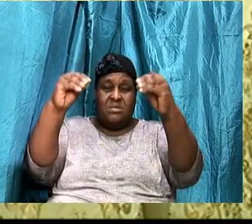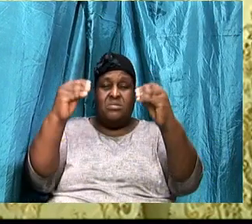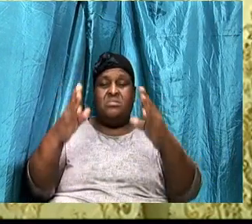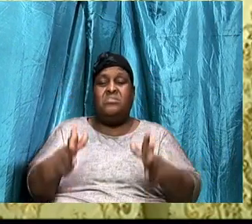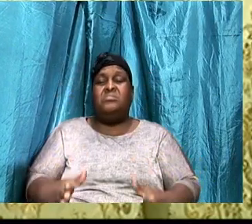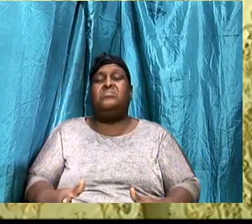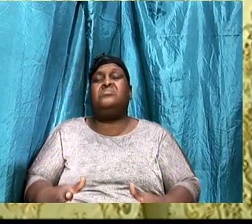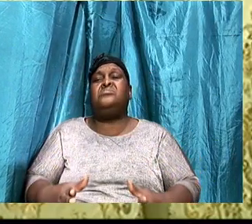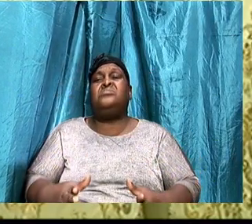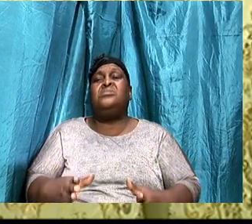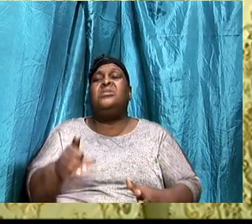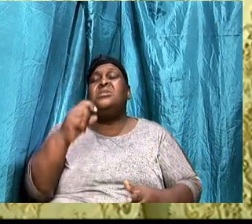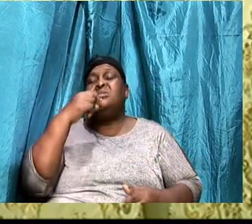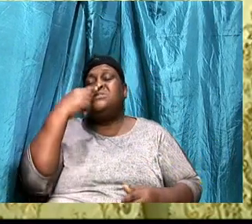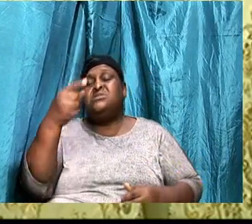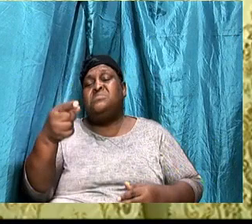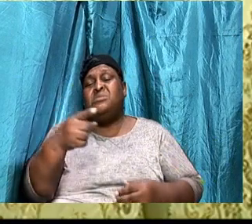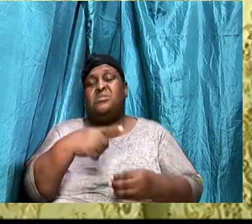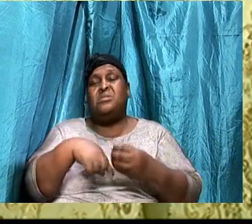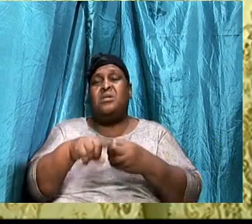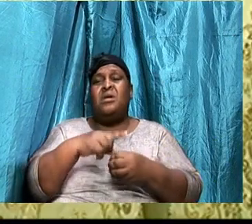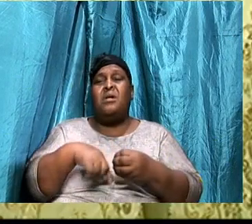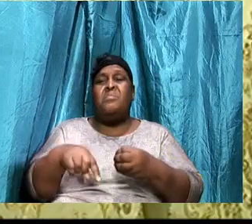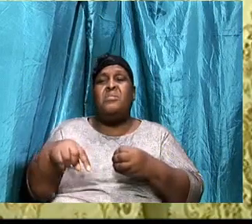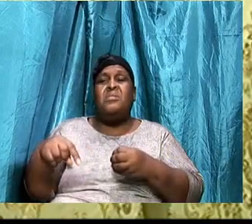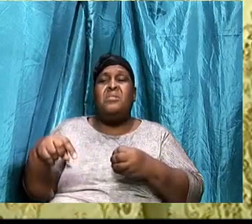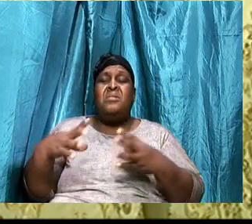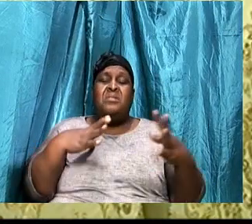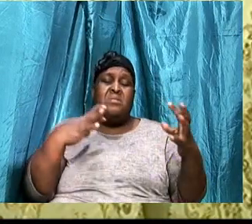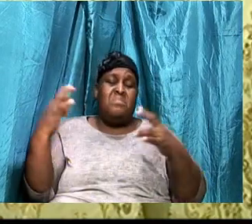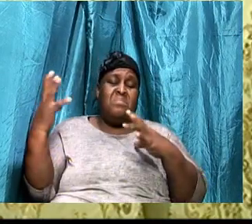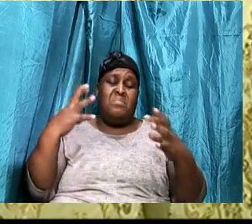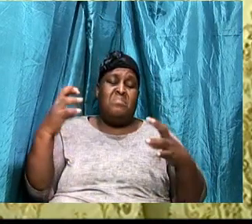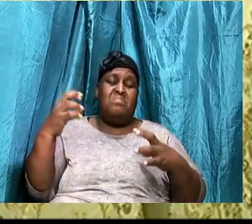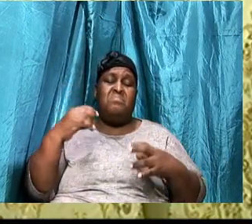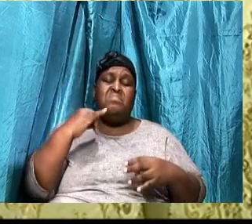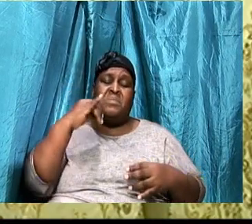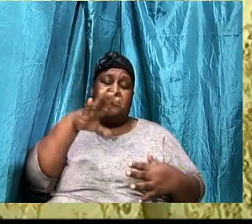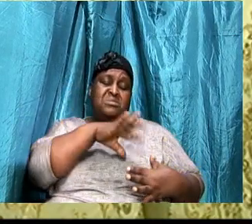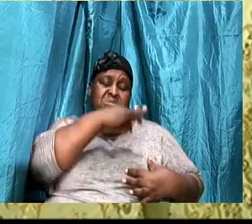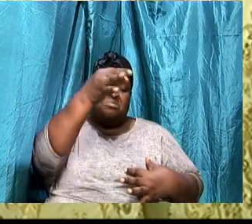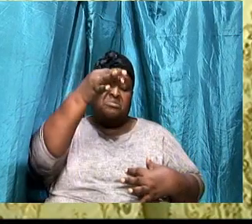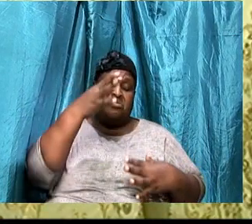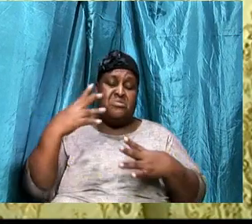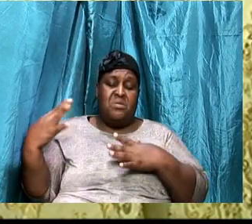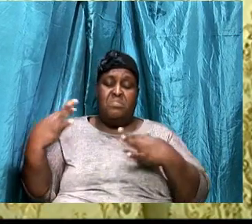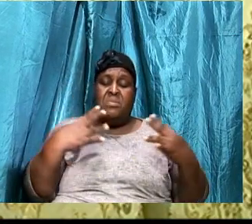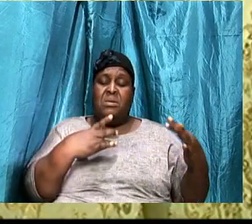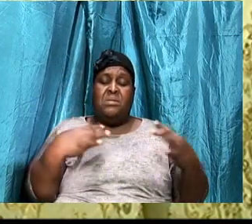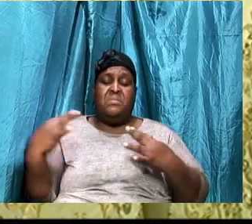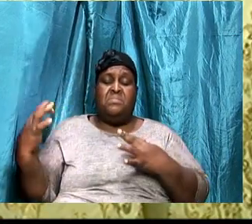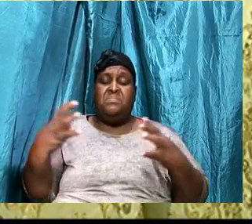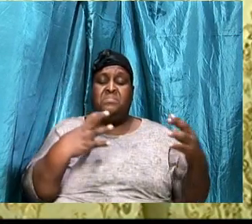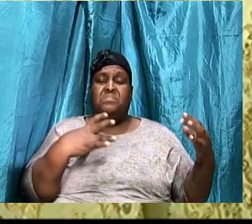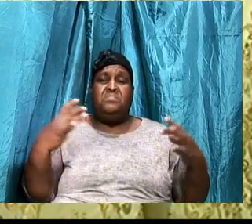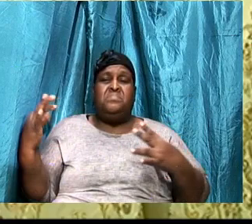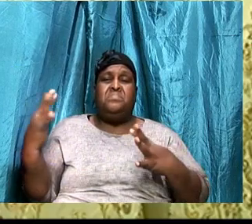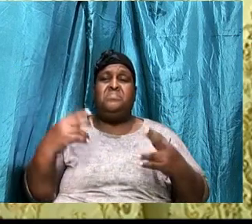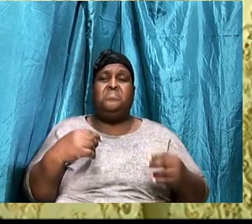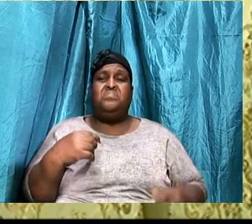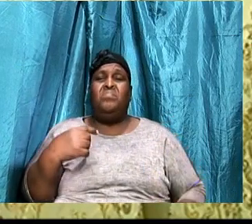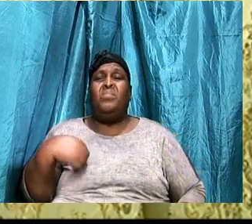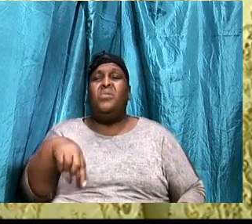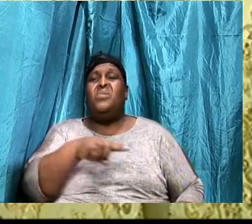verse 12 and we talk about, you know, that the battle is a spiritual battle and that we